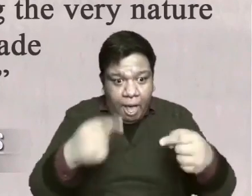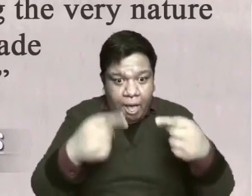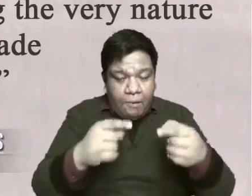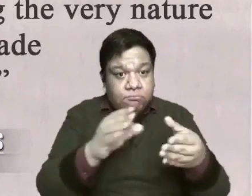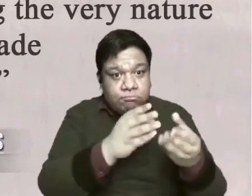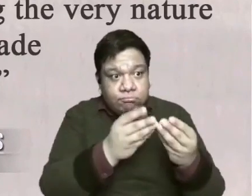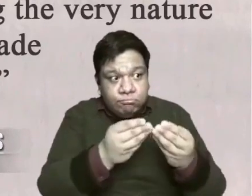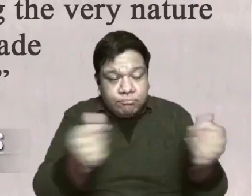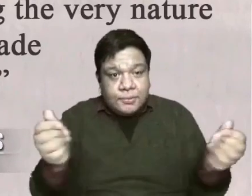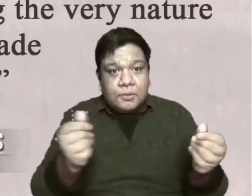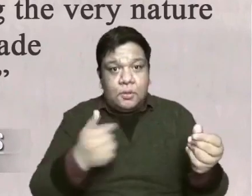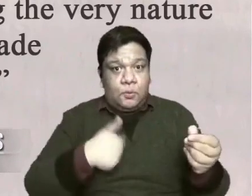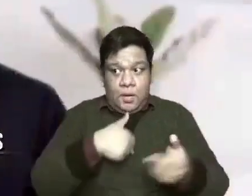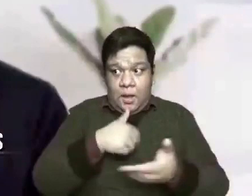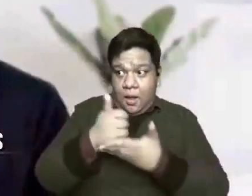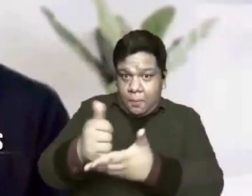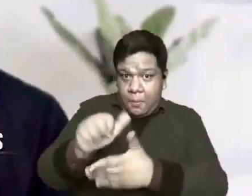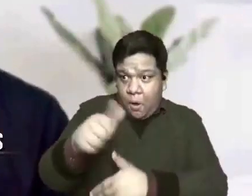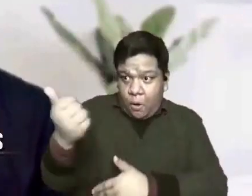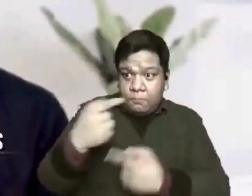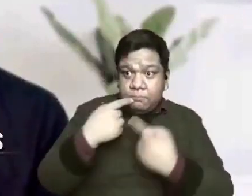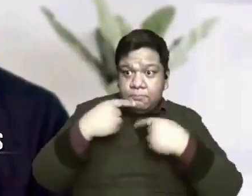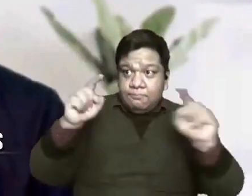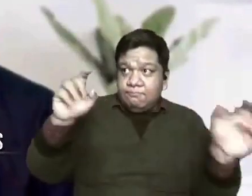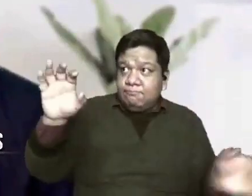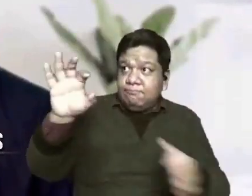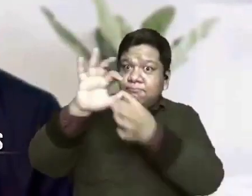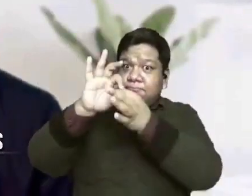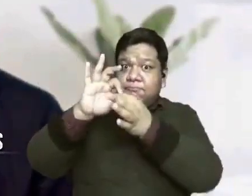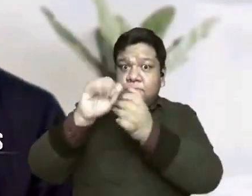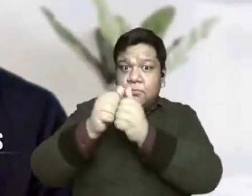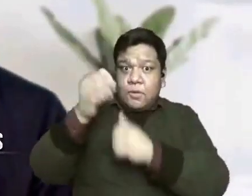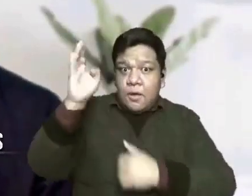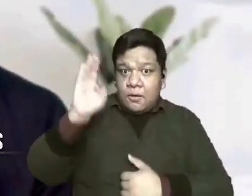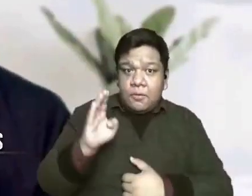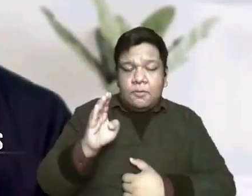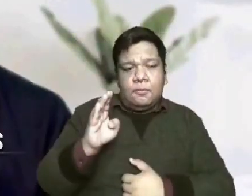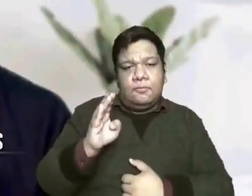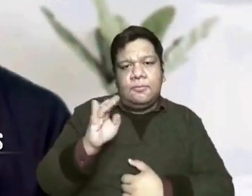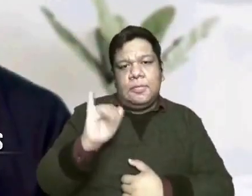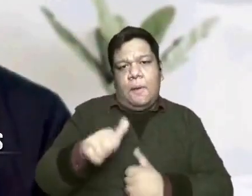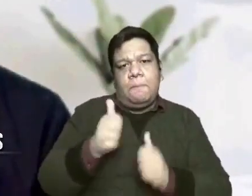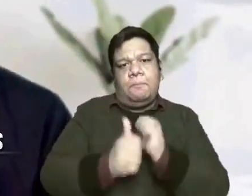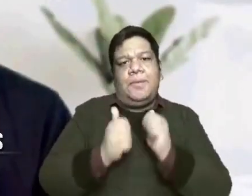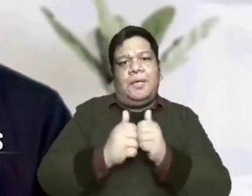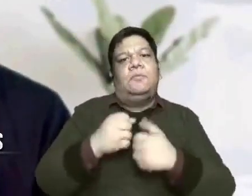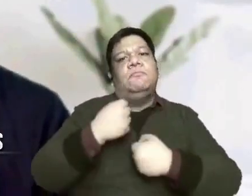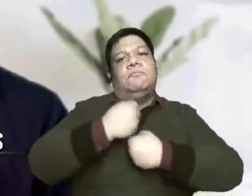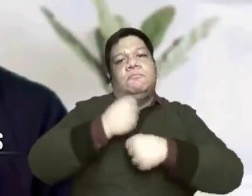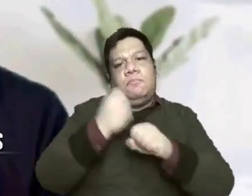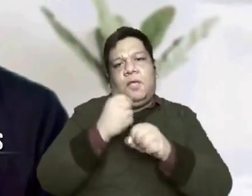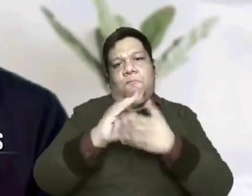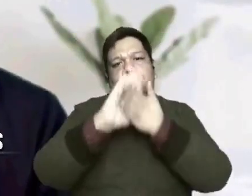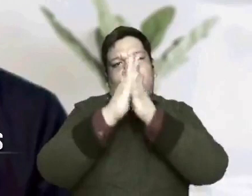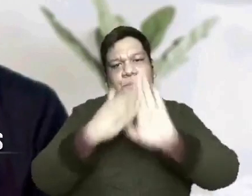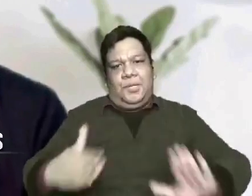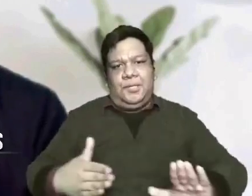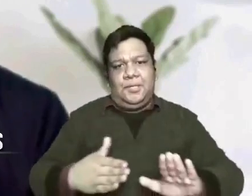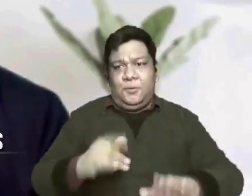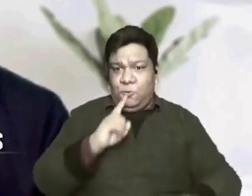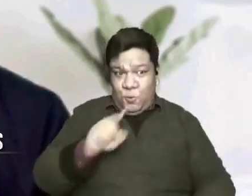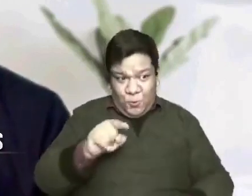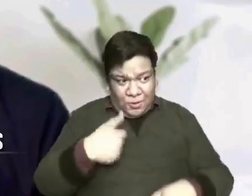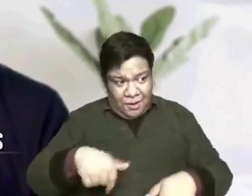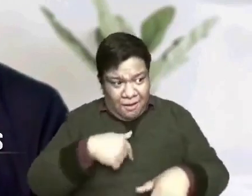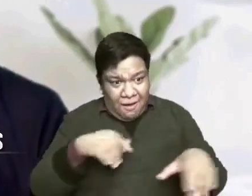and most importantly when we help others get in right relationship with God aren't these the very work